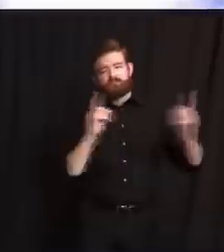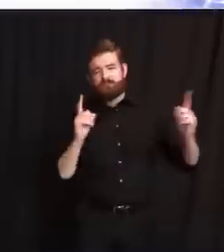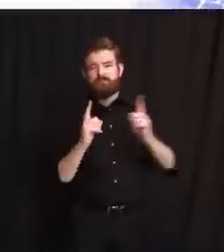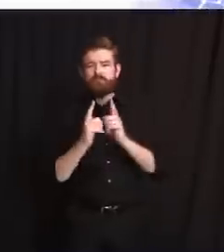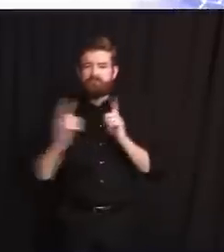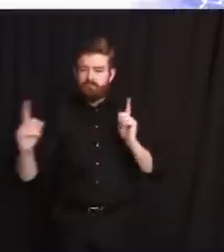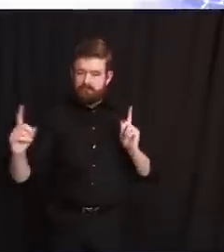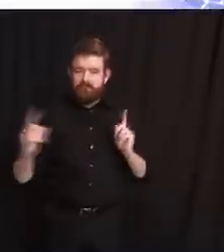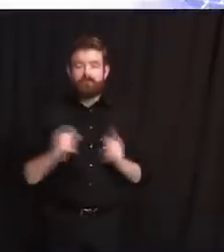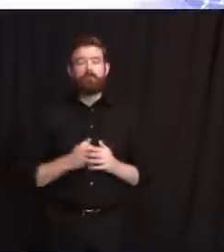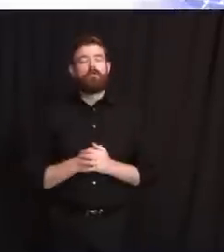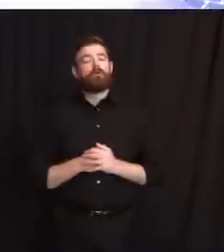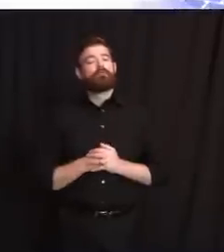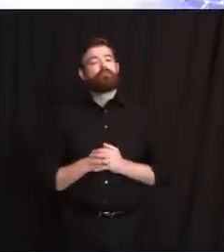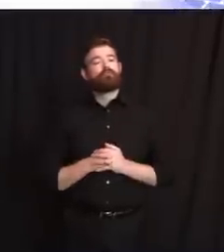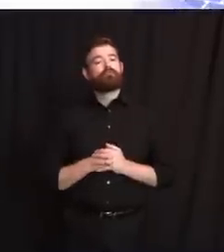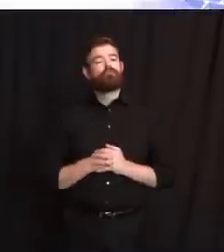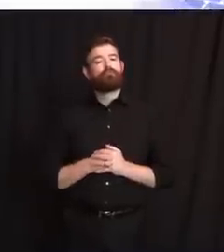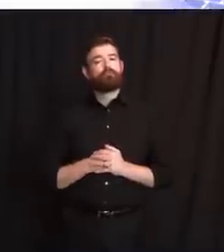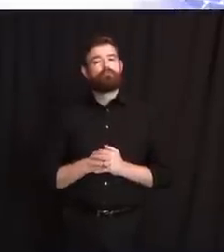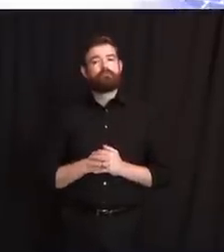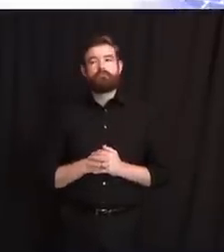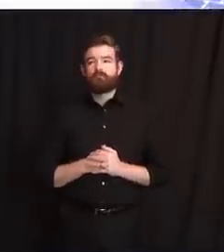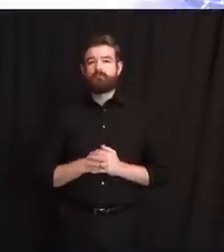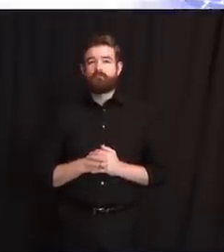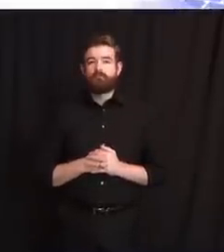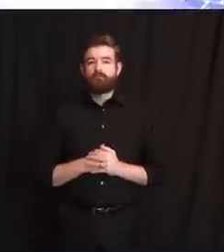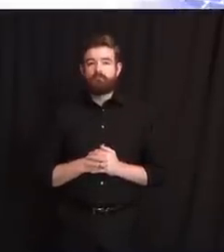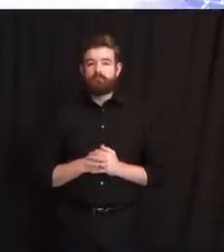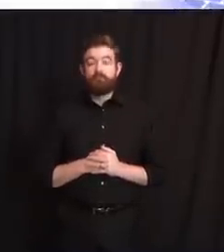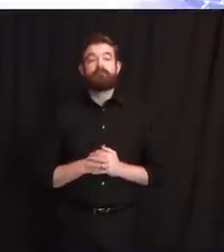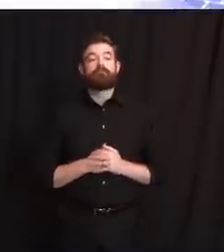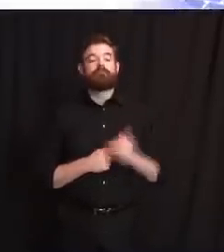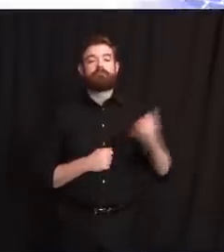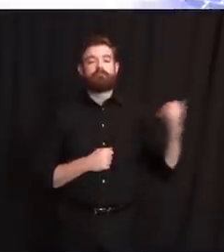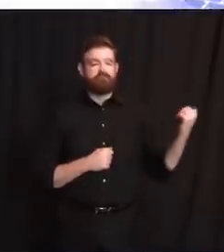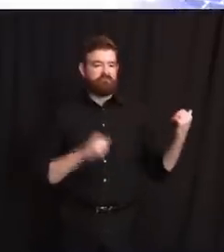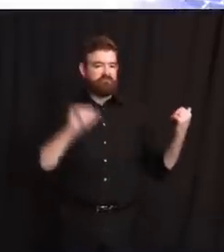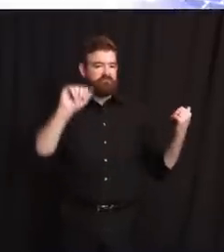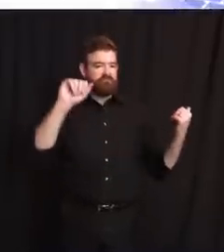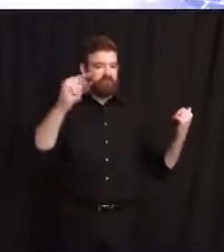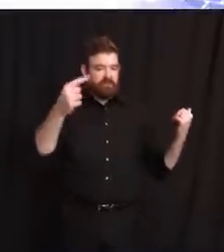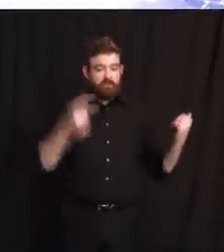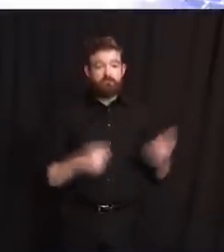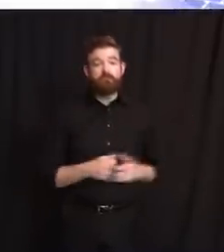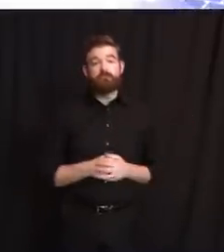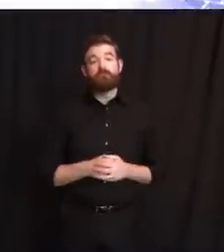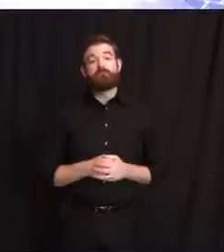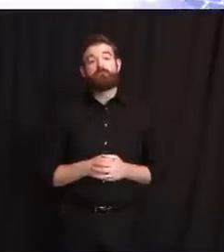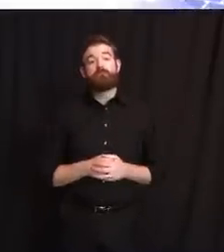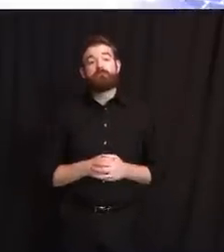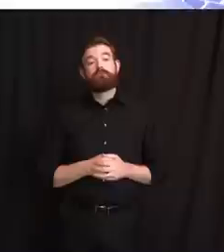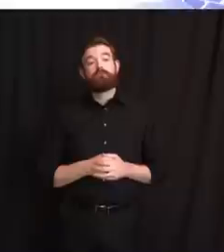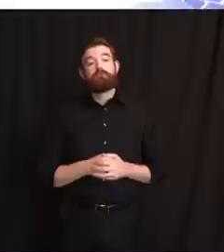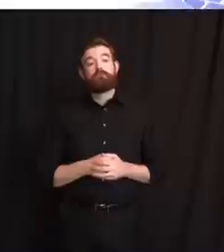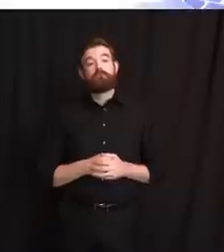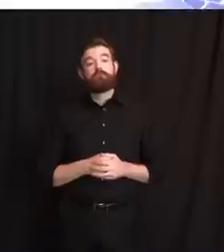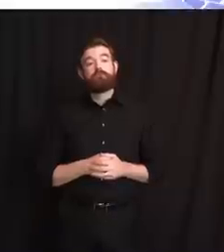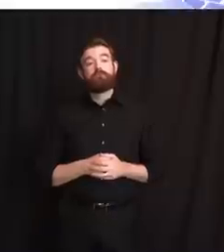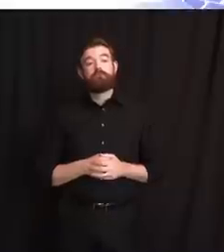Officer-involved shooting investigations, whether they're fatal officer-involved shootings or non-fatal or death and custody investigations,